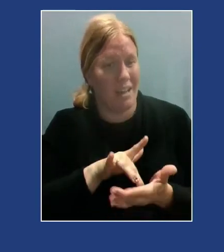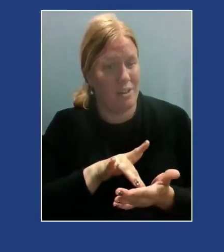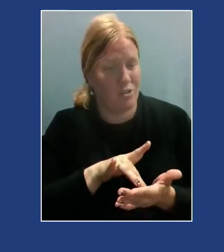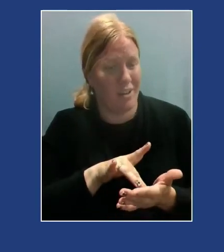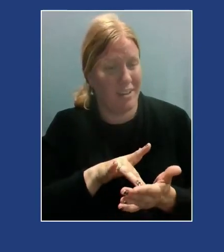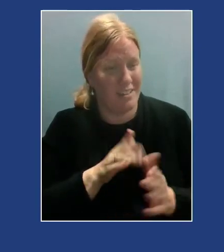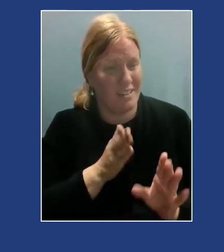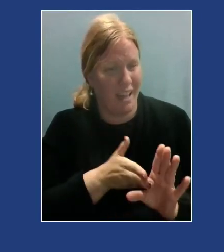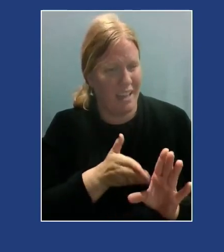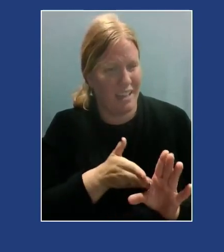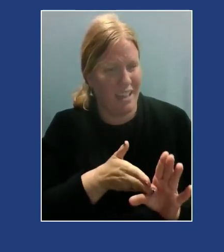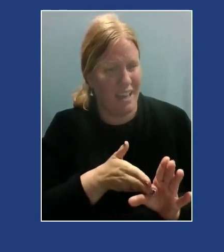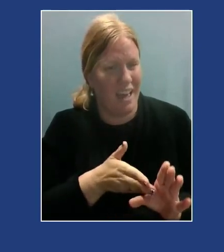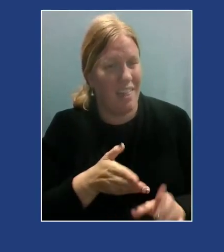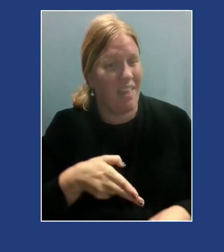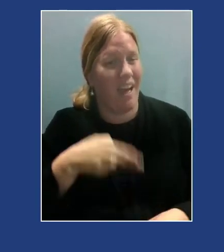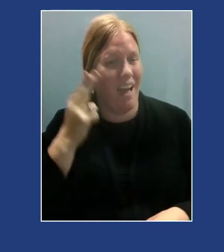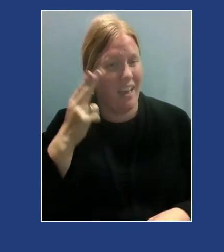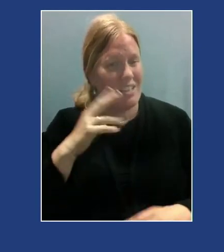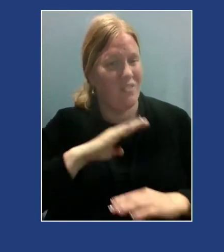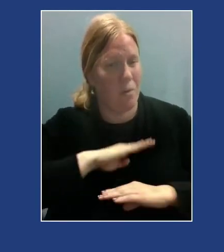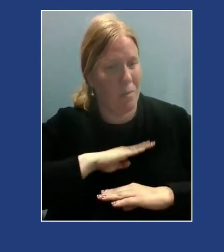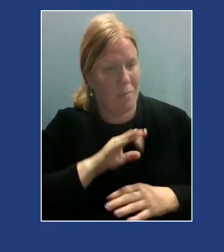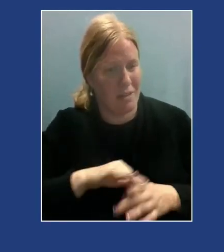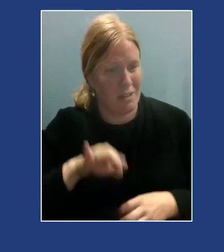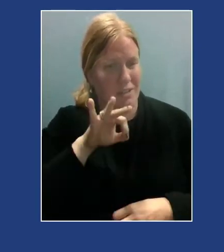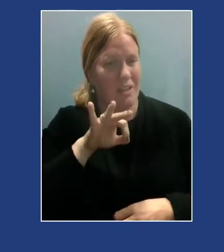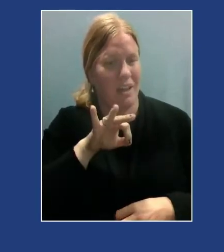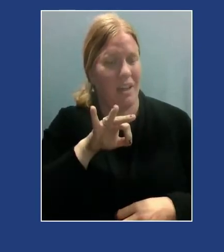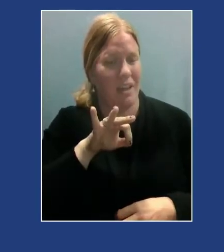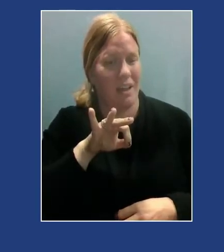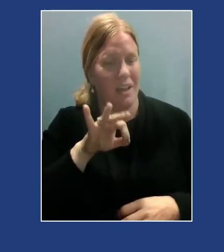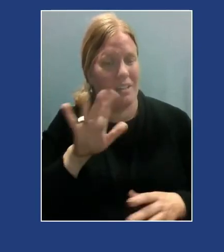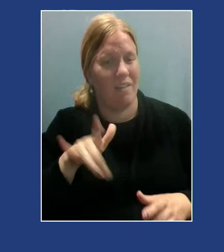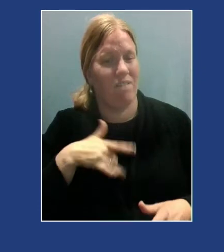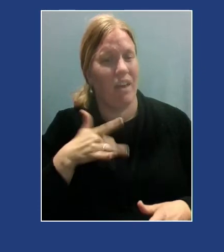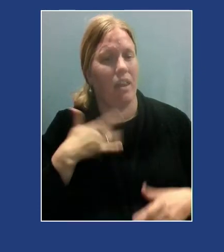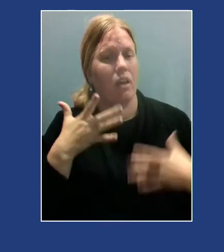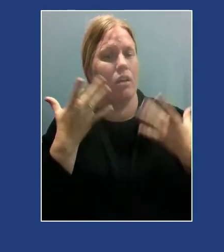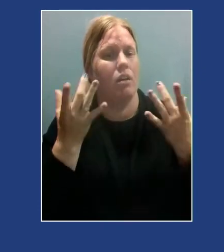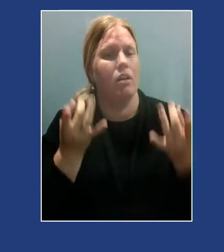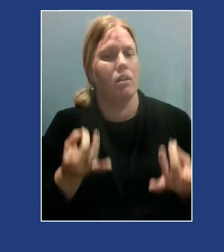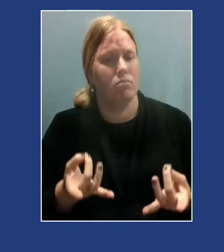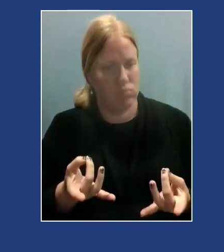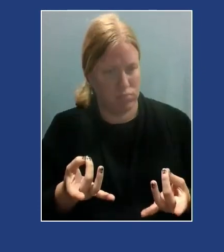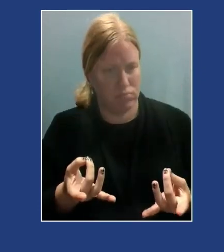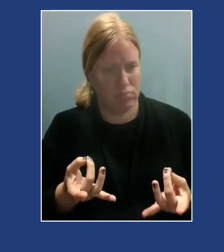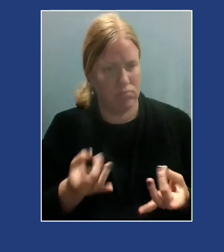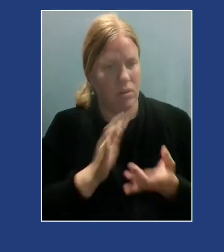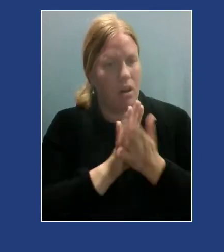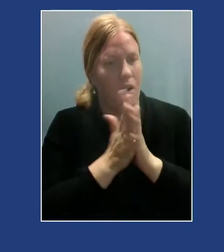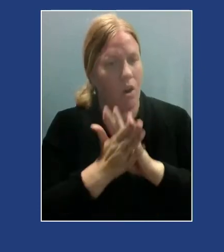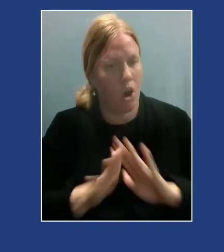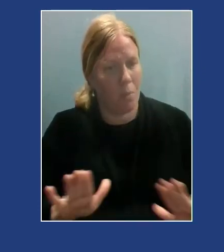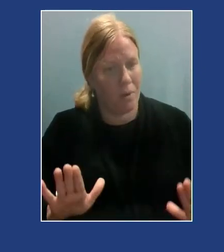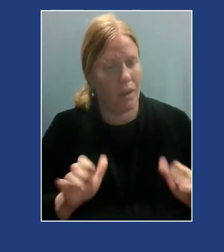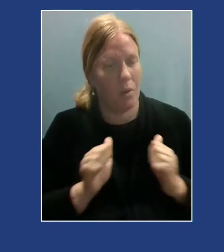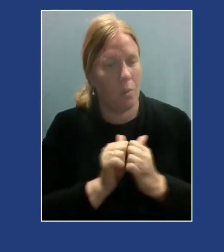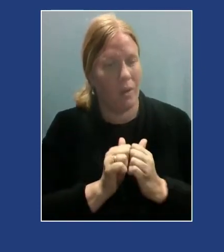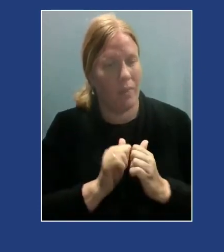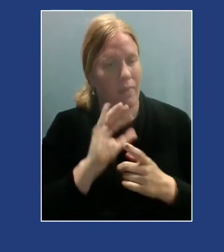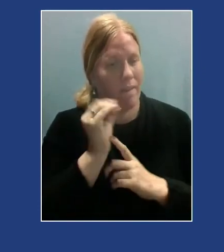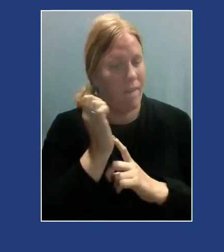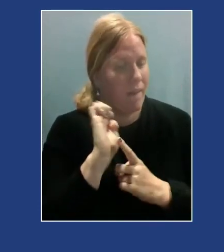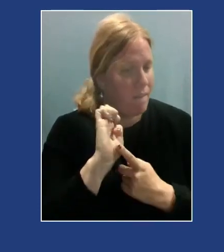fulfillment of spirituality is coming into a place of harmony. Harmony with our environment, harmony internally within ourselves,